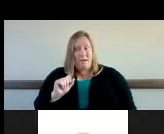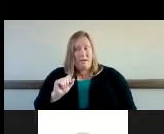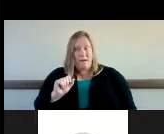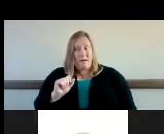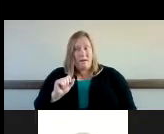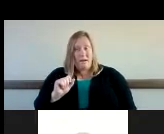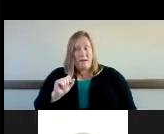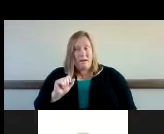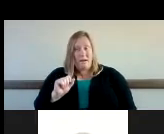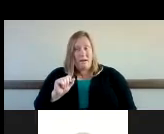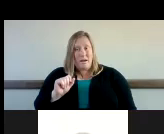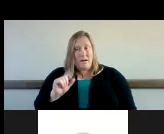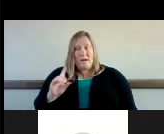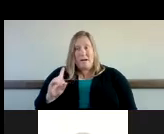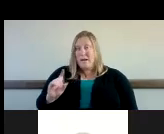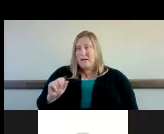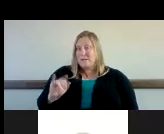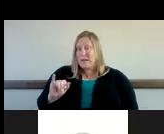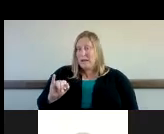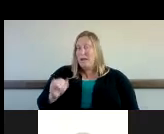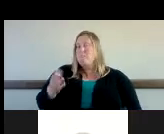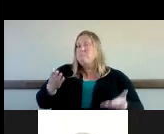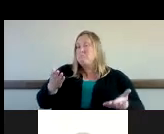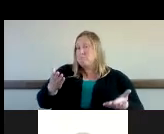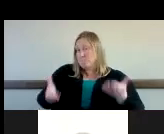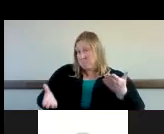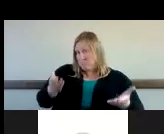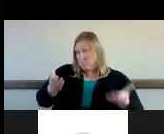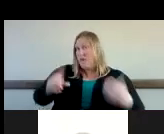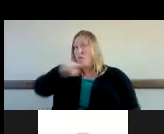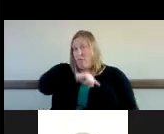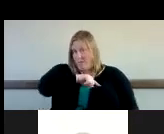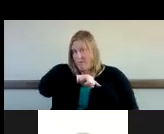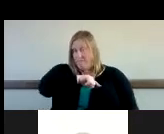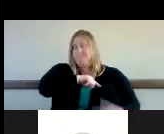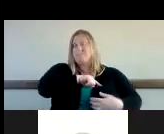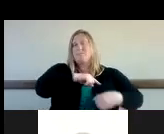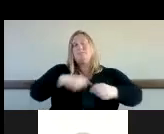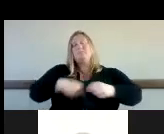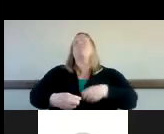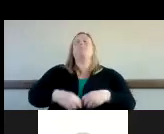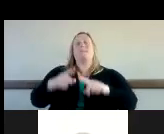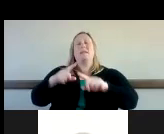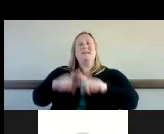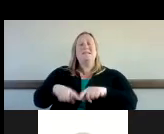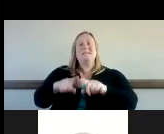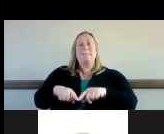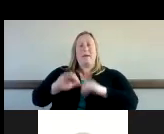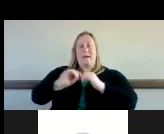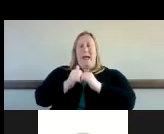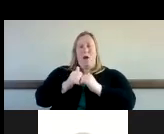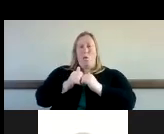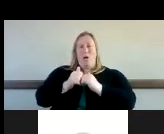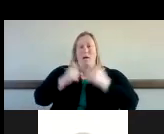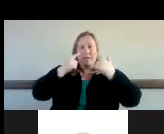they may qualify the um it's going to depend on how the combination of vision and hearing